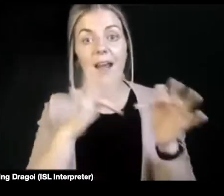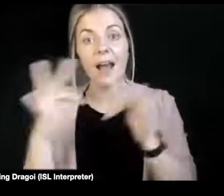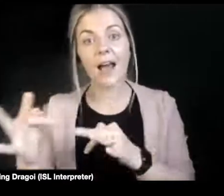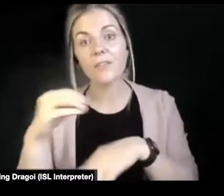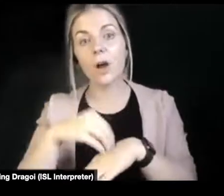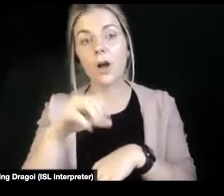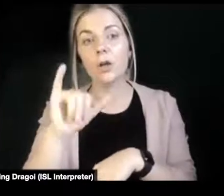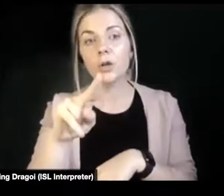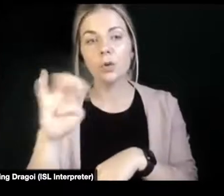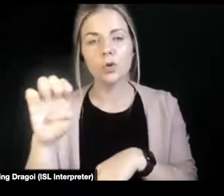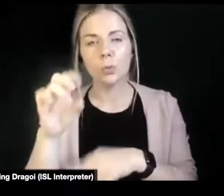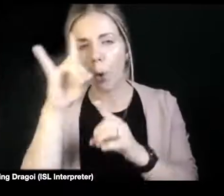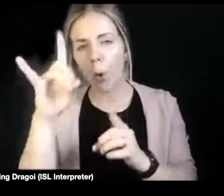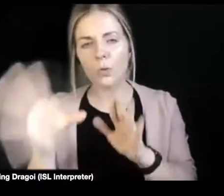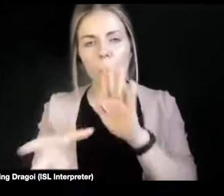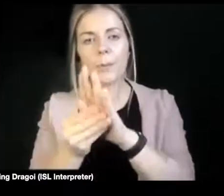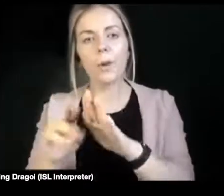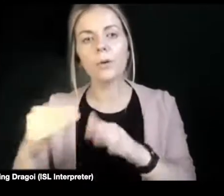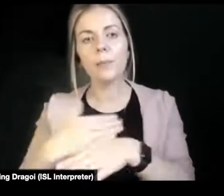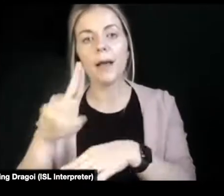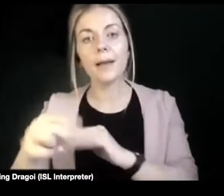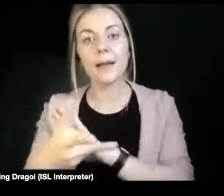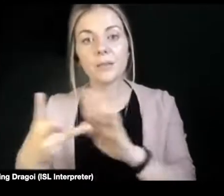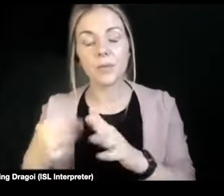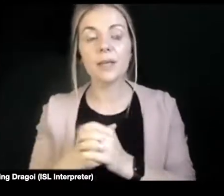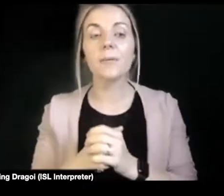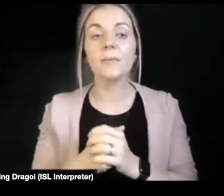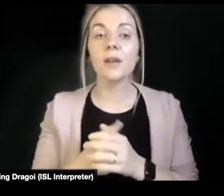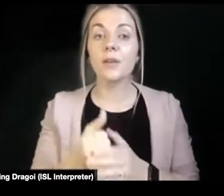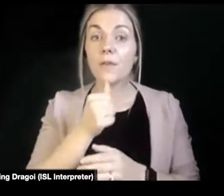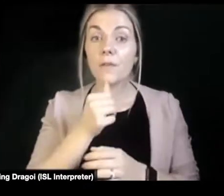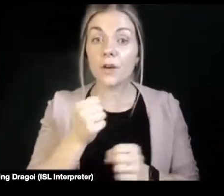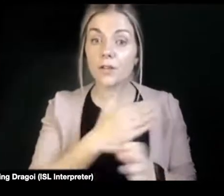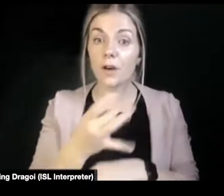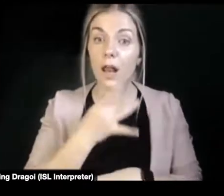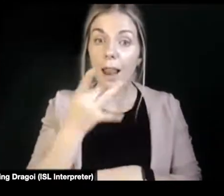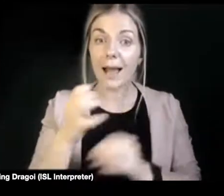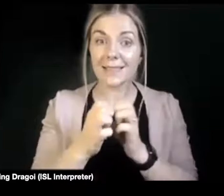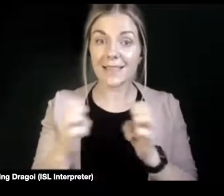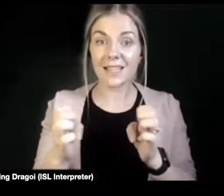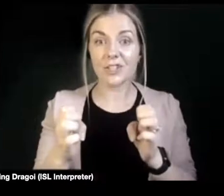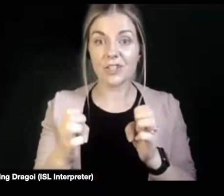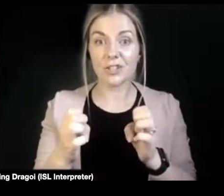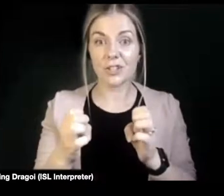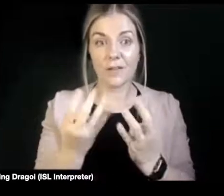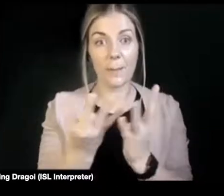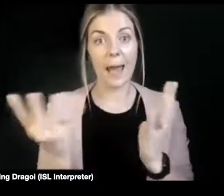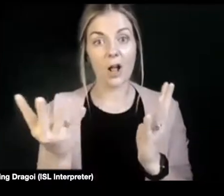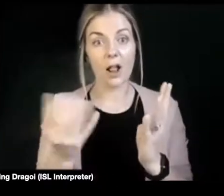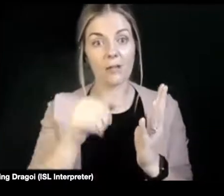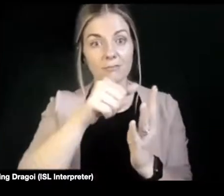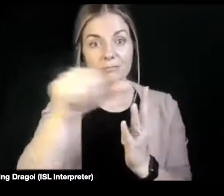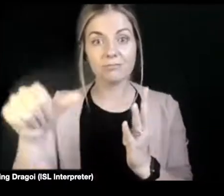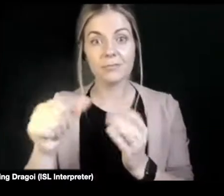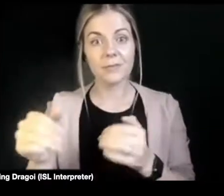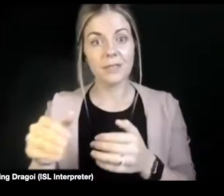week. So, first of all, I'm going to ask each panel to each of you to close. Sorry. So, Celina, you're an